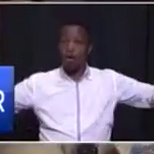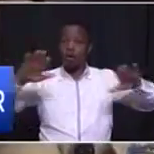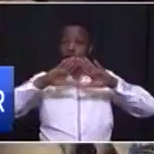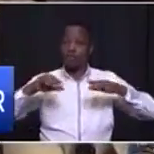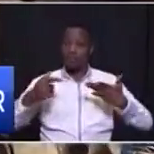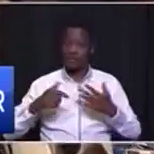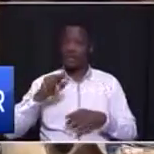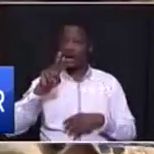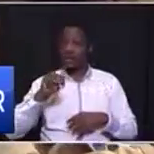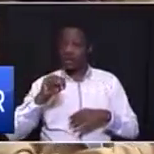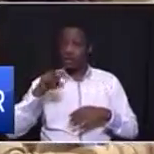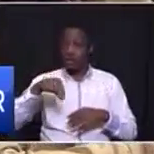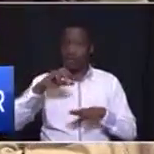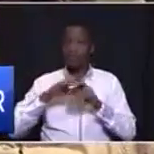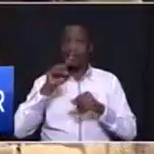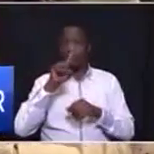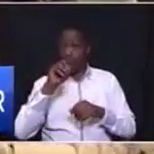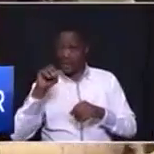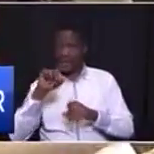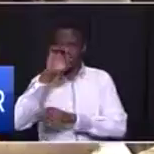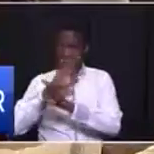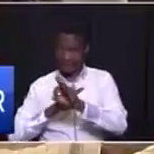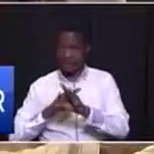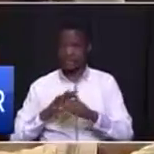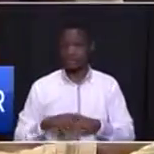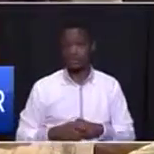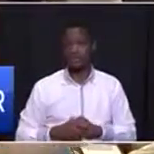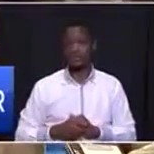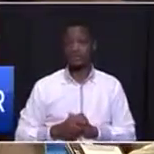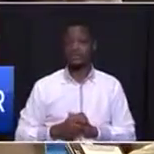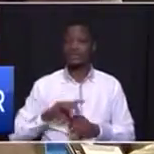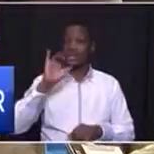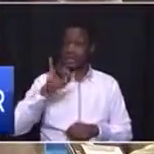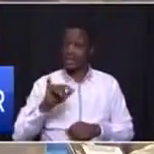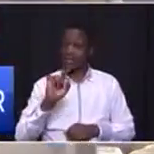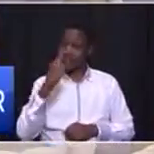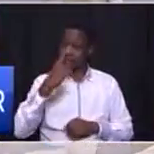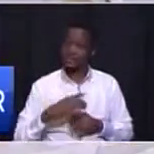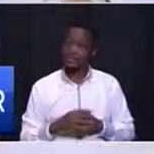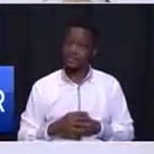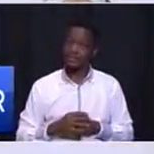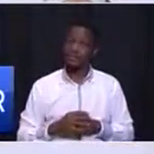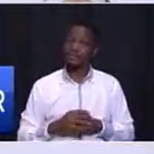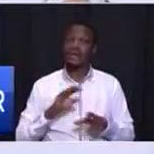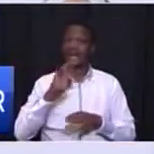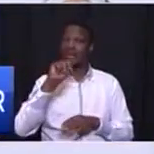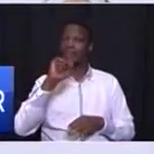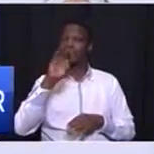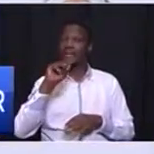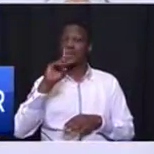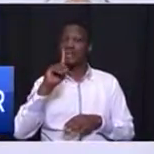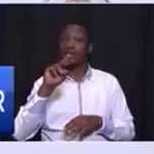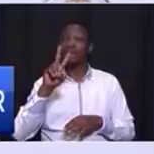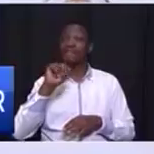unqualified audits 100% that first and Midval got a